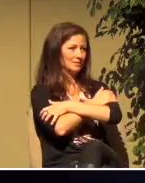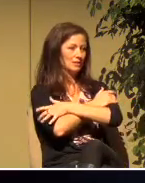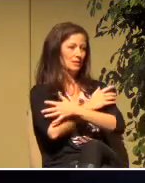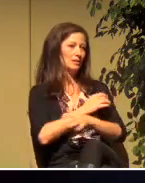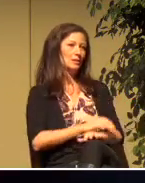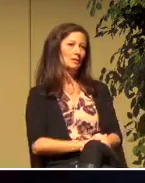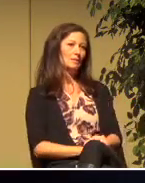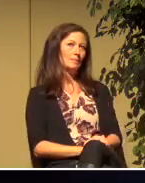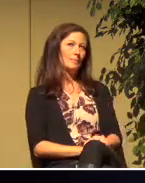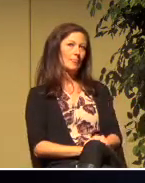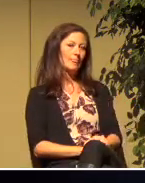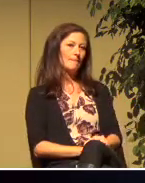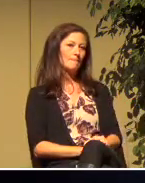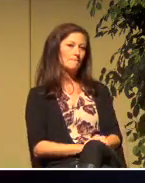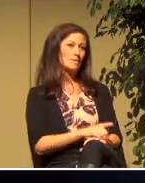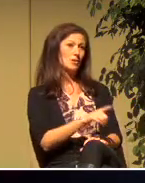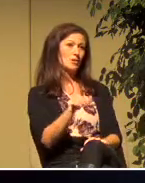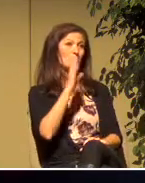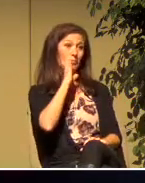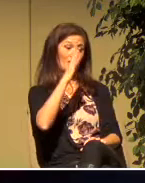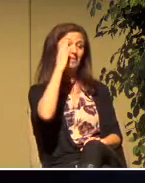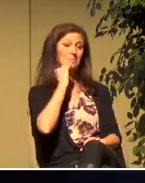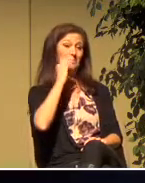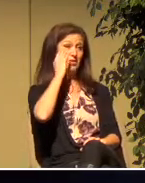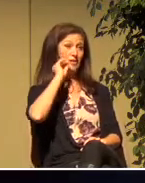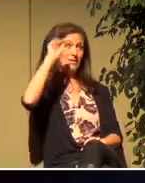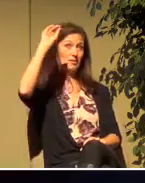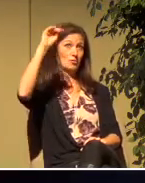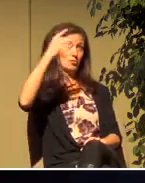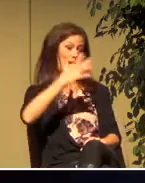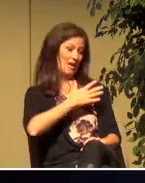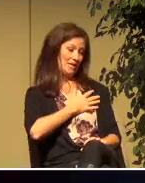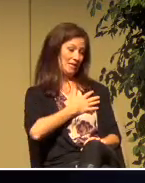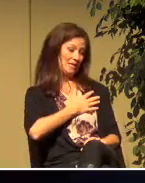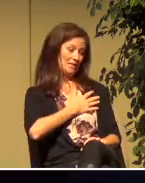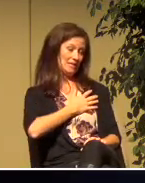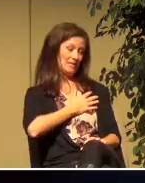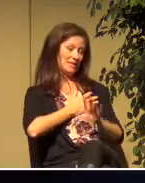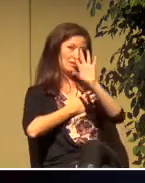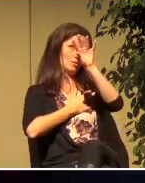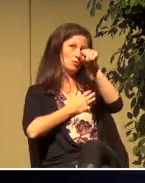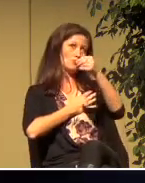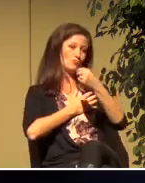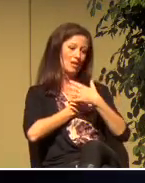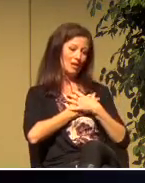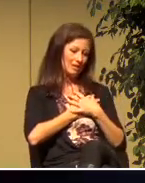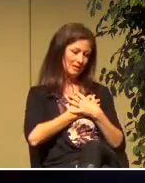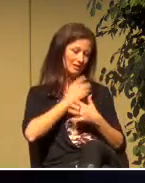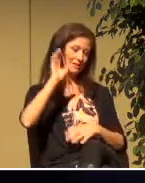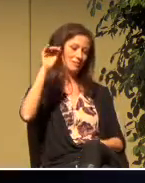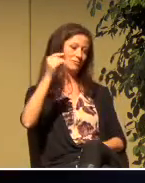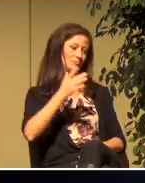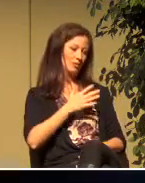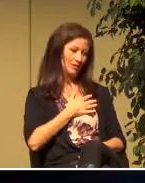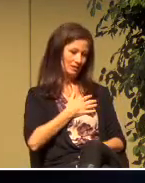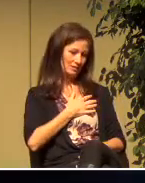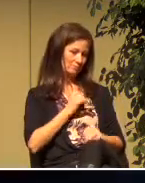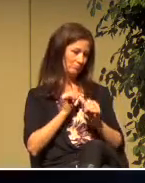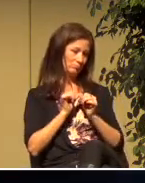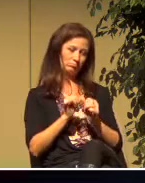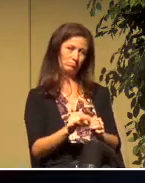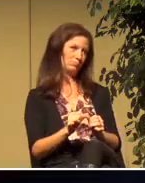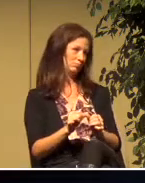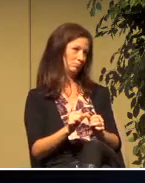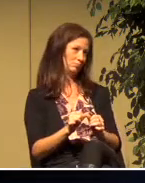Saul will experience grace upon grace in your life into a life that